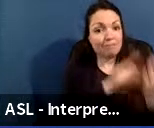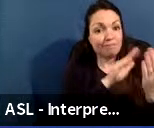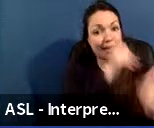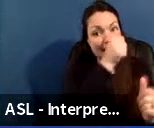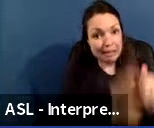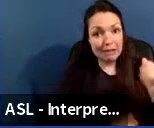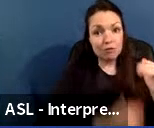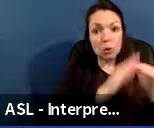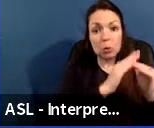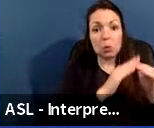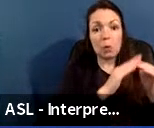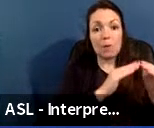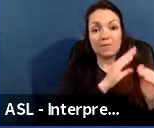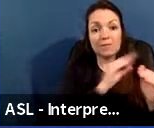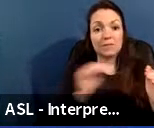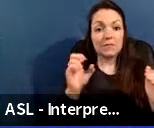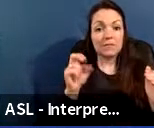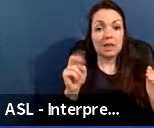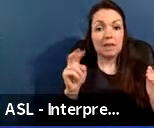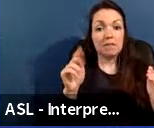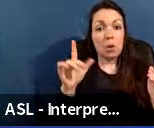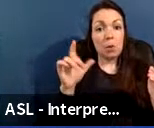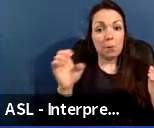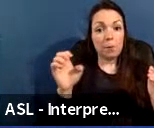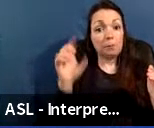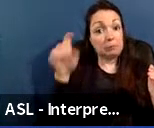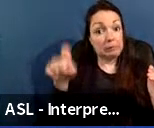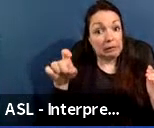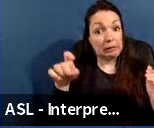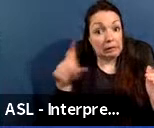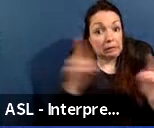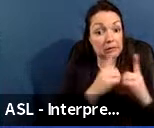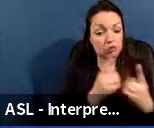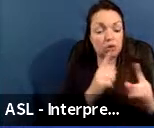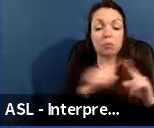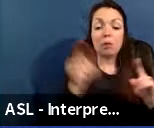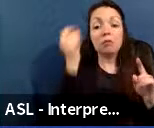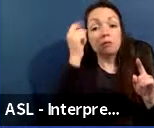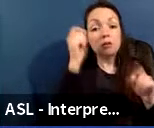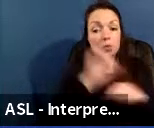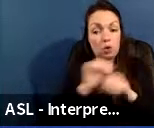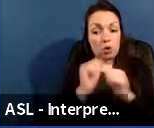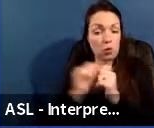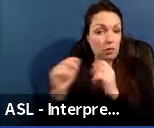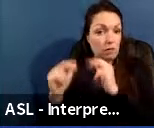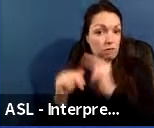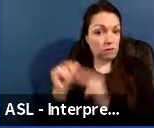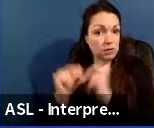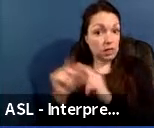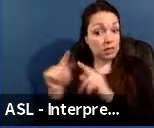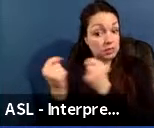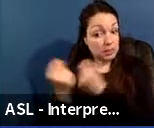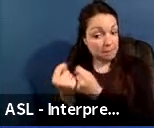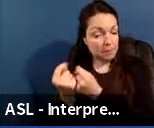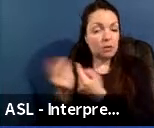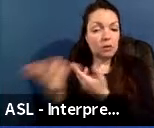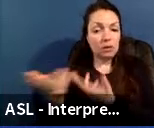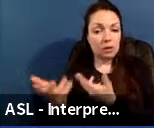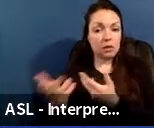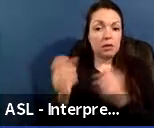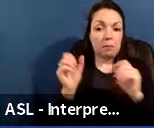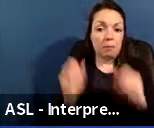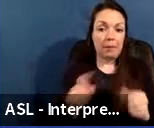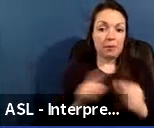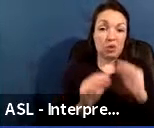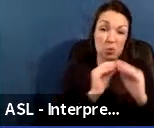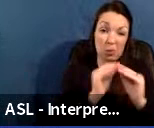roof and envelope need in the district. However, we work very closely with the facilities teams to repair and or stabilize these issues